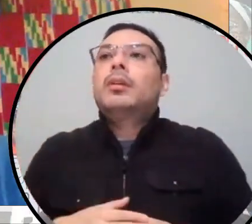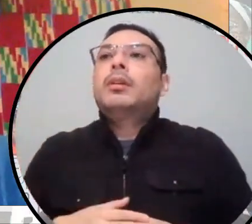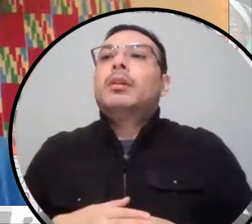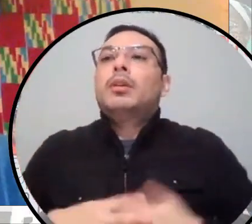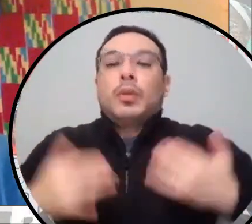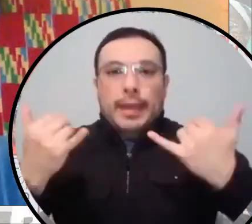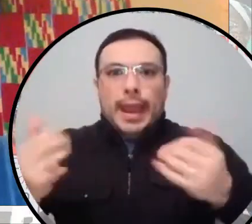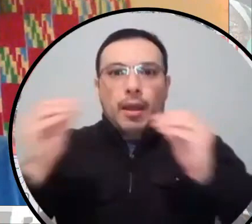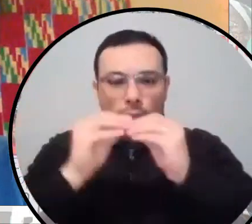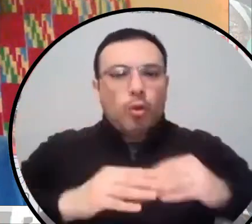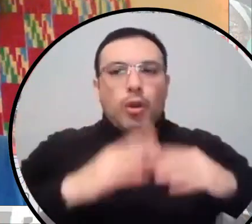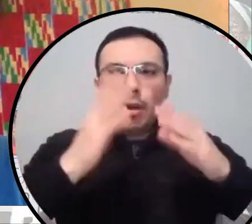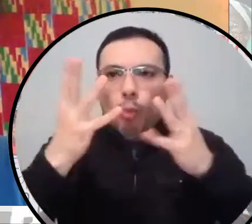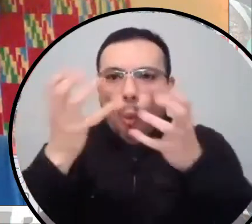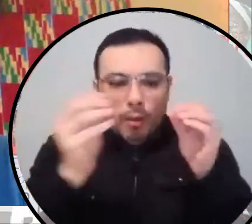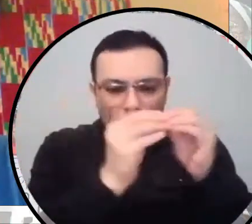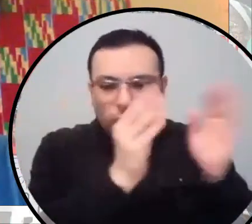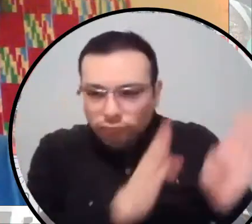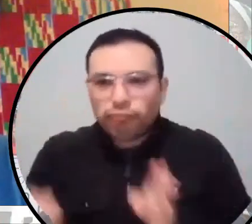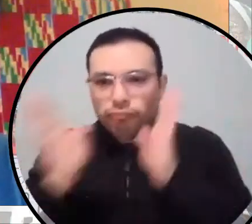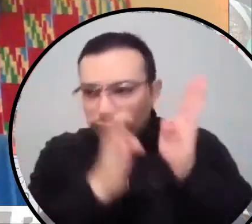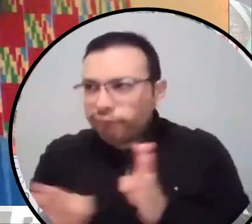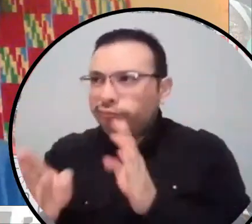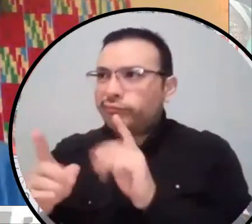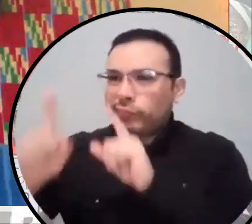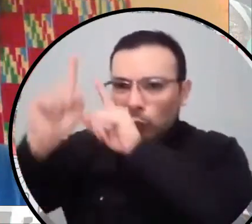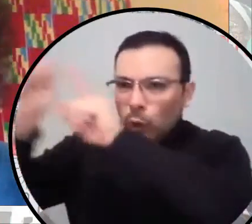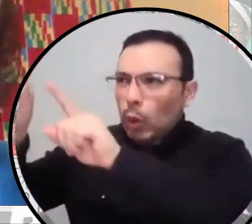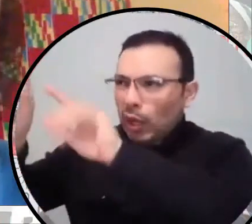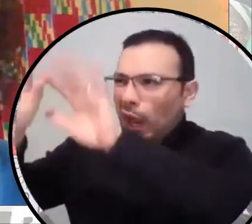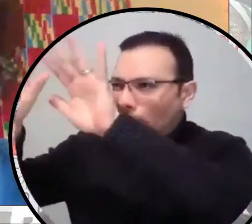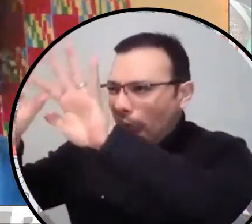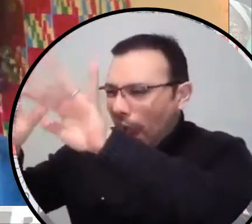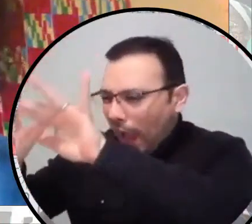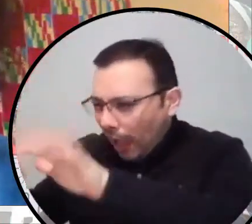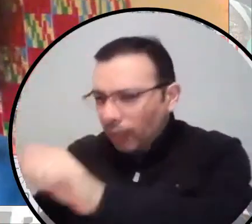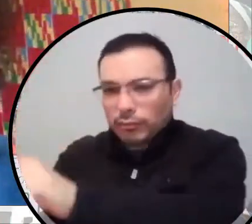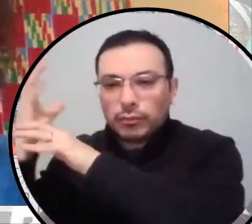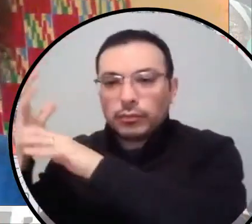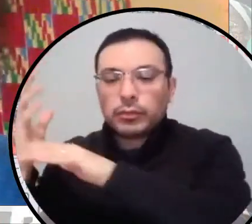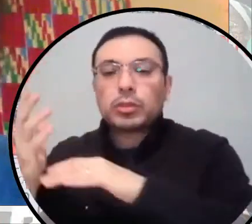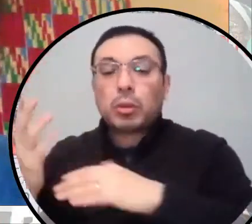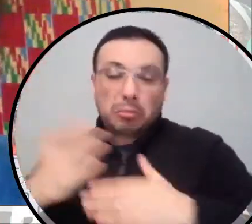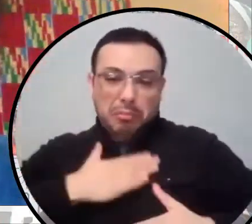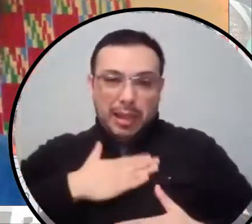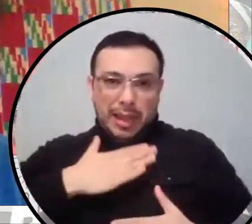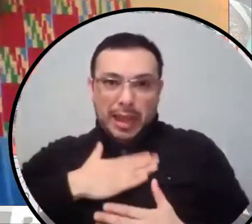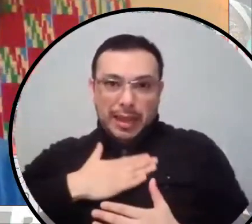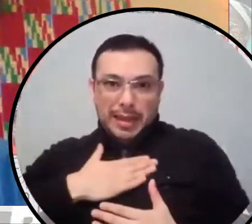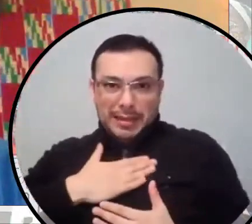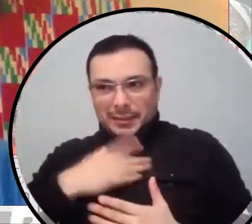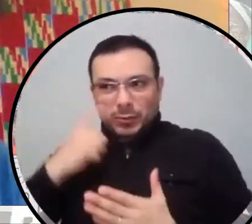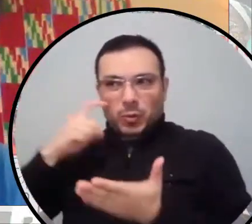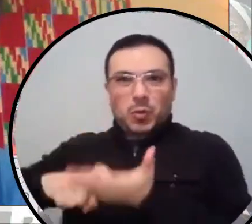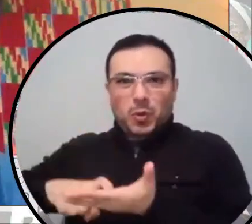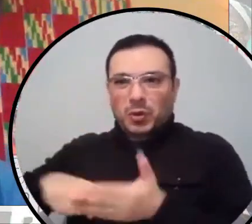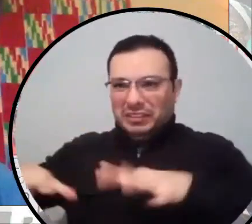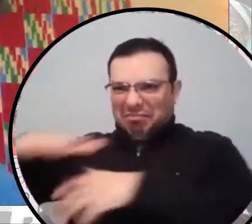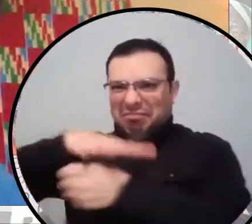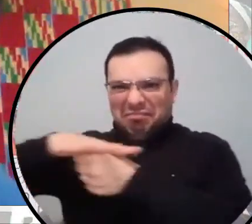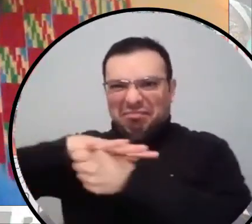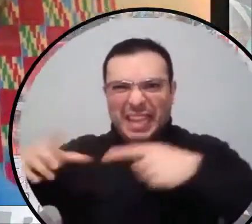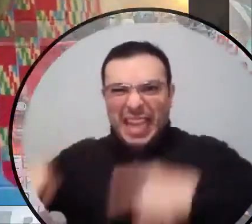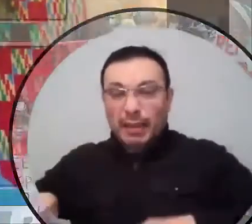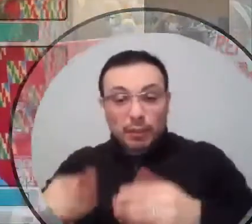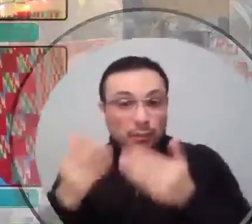And why has abolition become such a popular hot issue or topic, um, in this time? And anyone can answer that question.